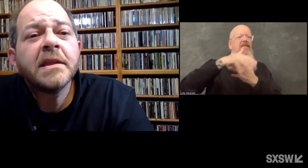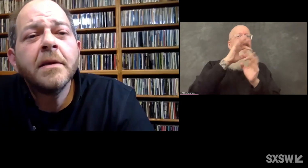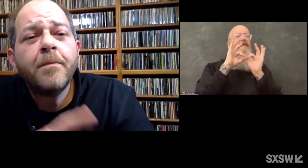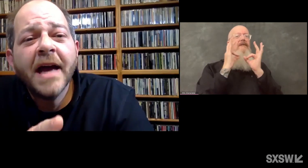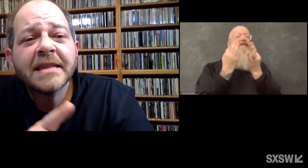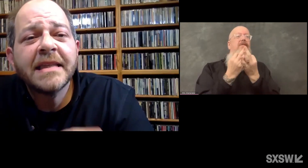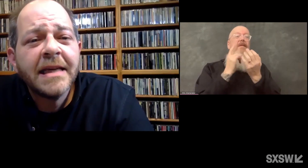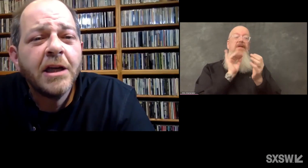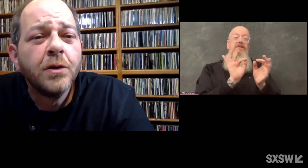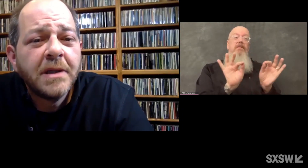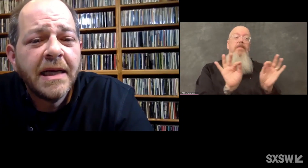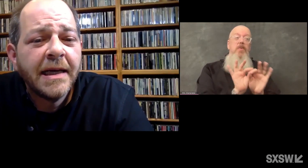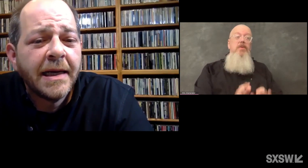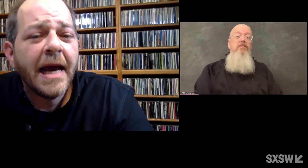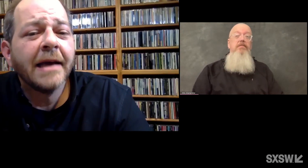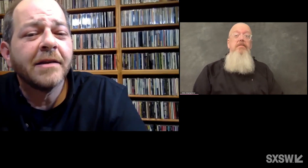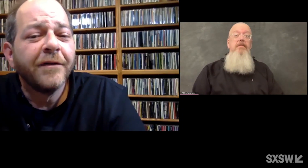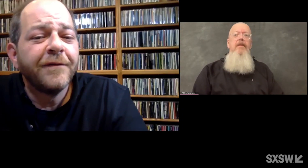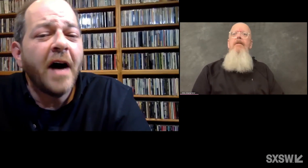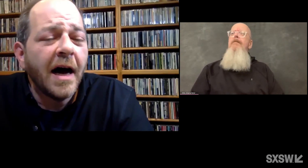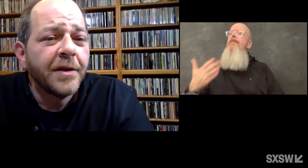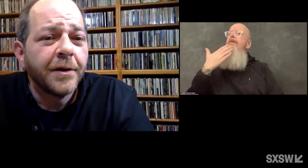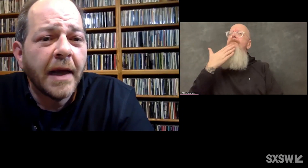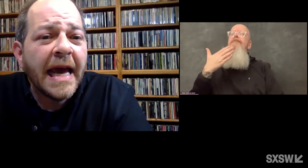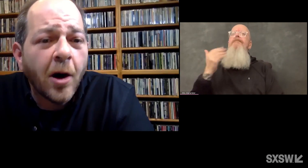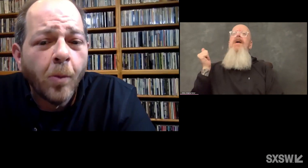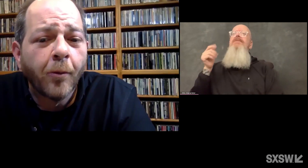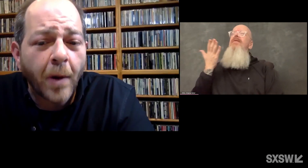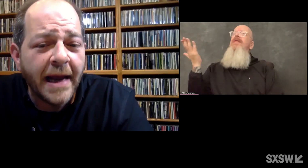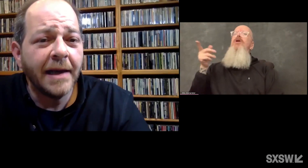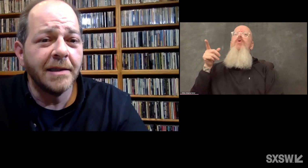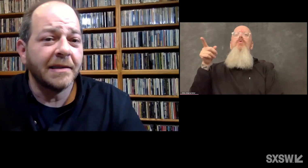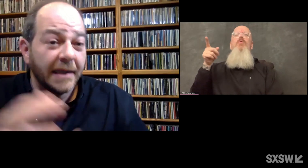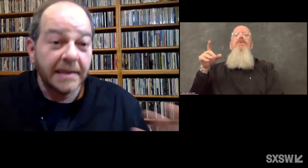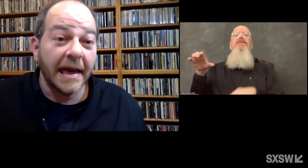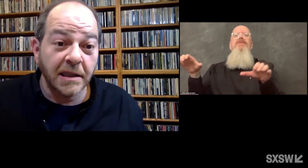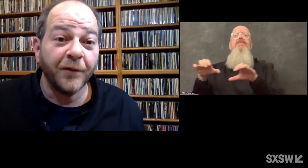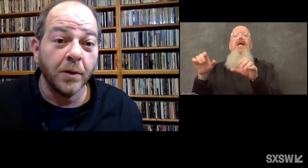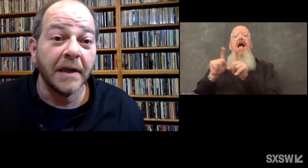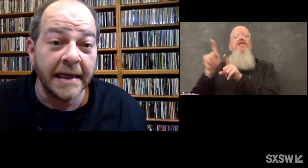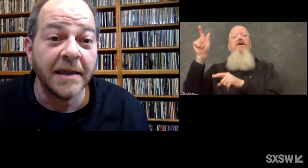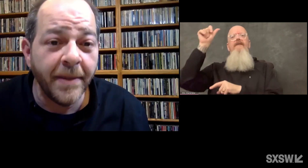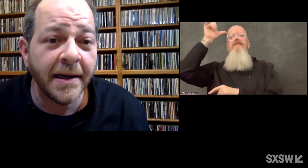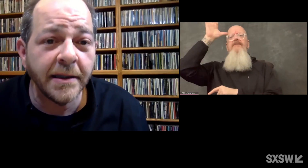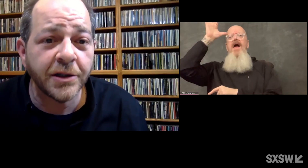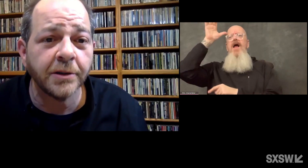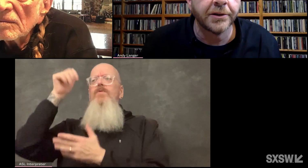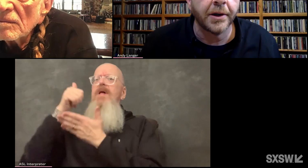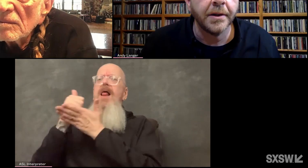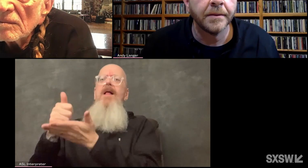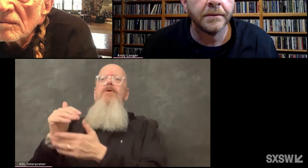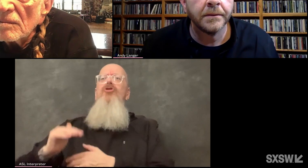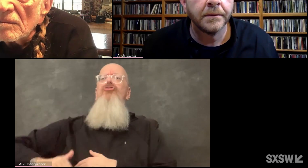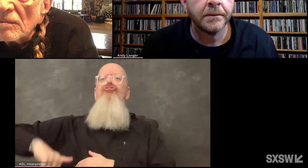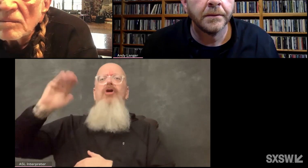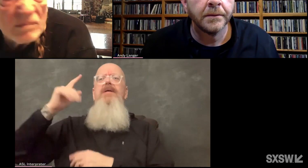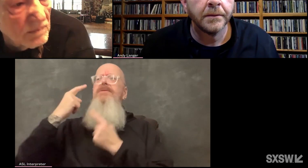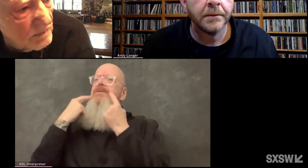What's the best thing you did as a father to help raise successful, independent children?